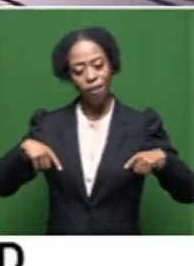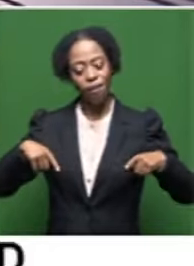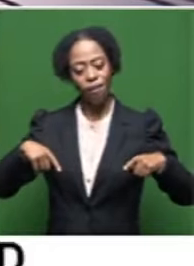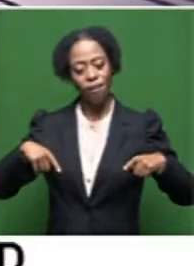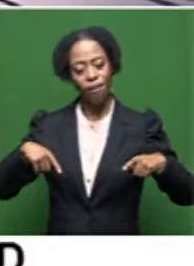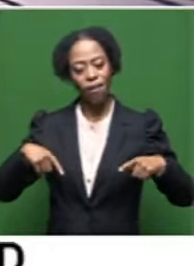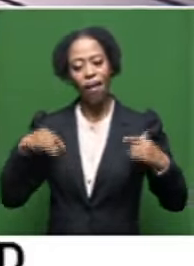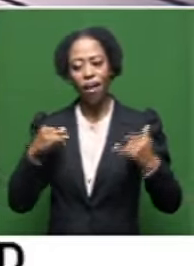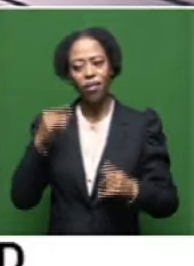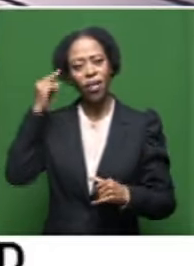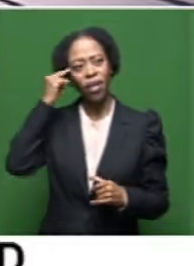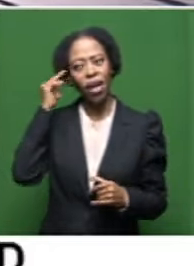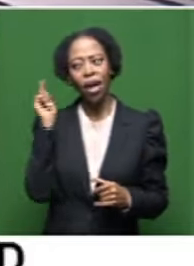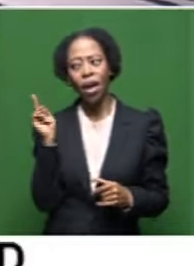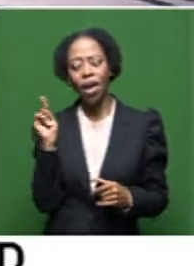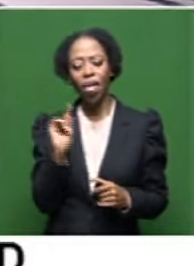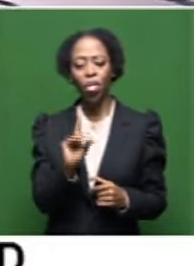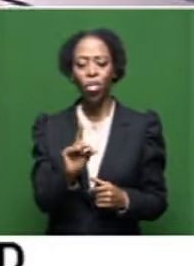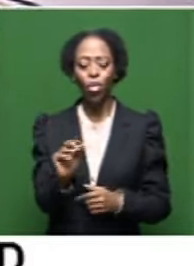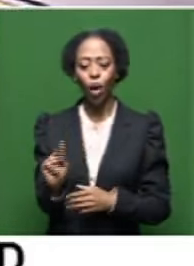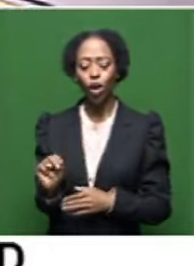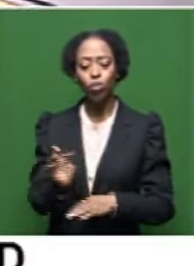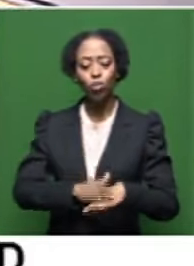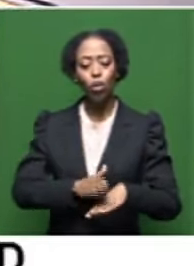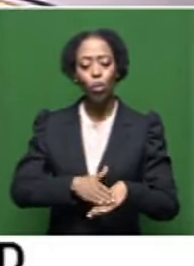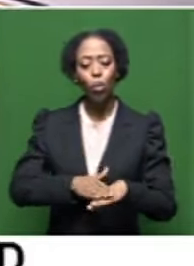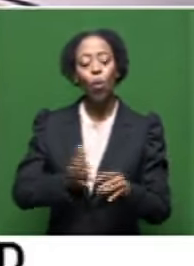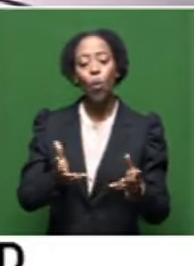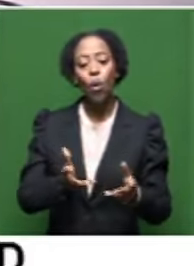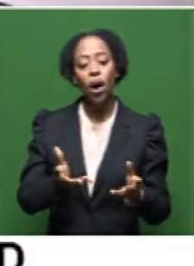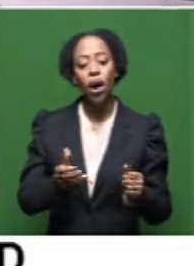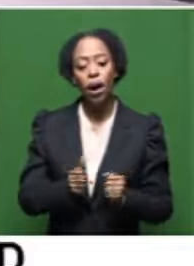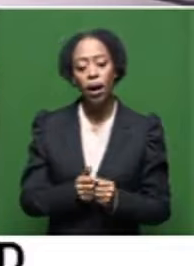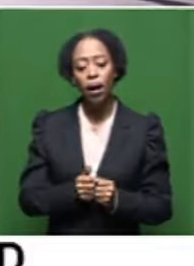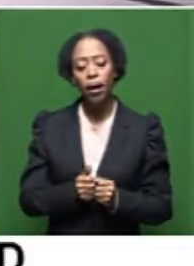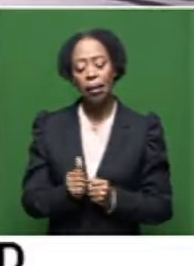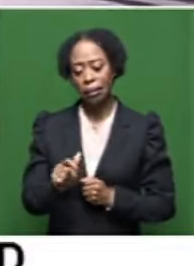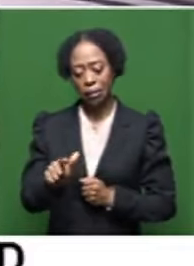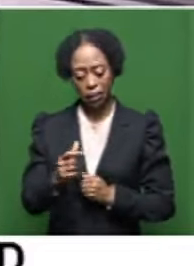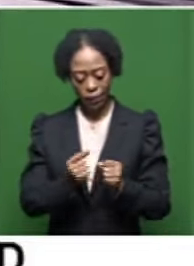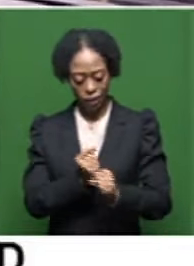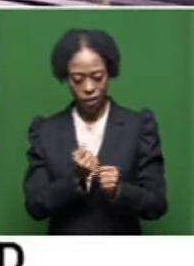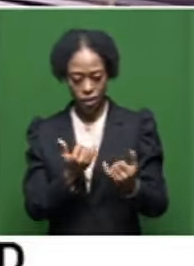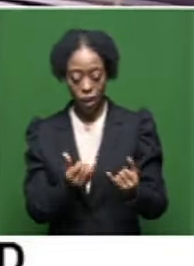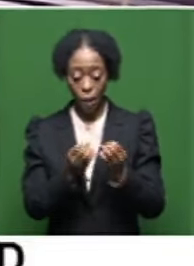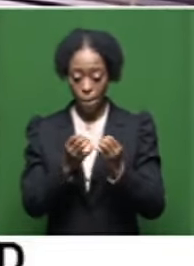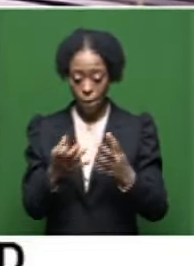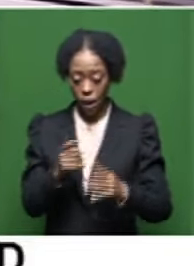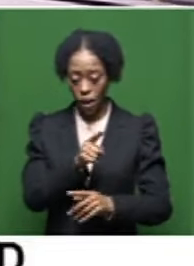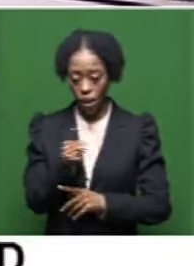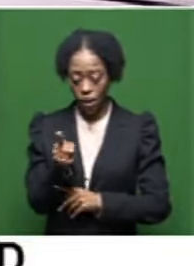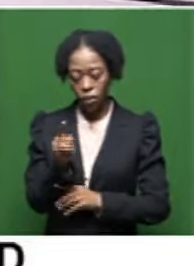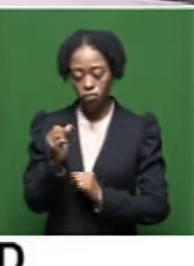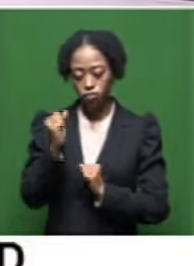And when you think of Braddon, especially in the latter years now, when so many other